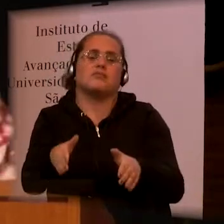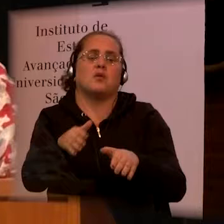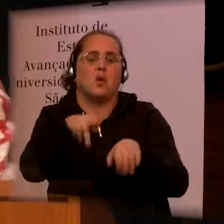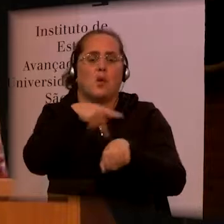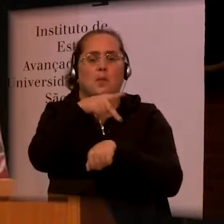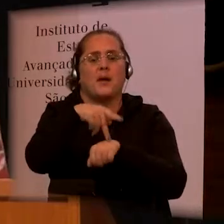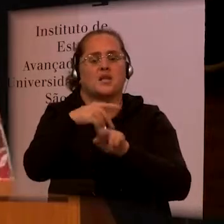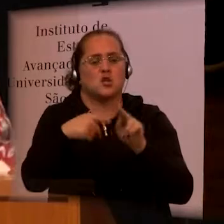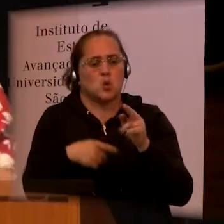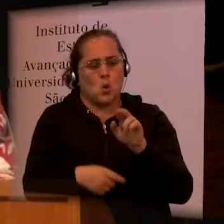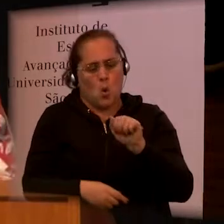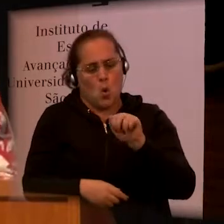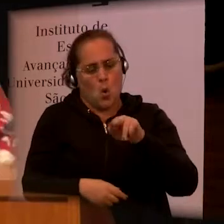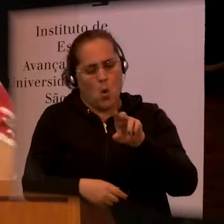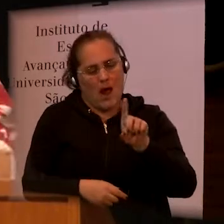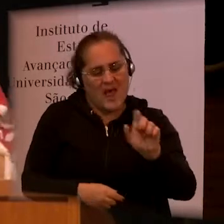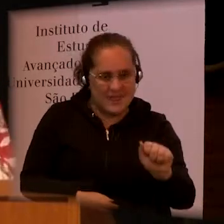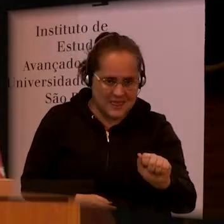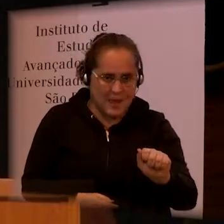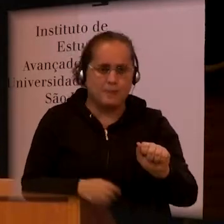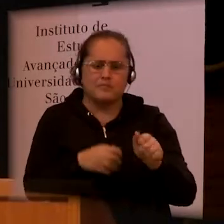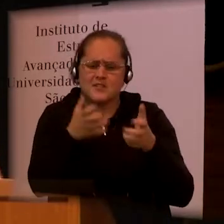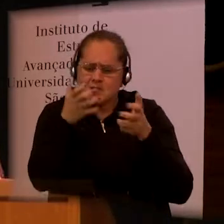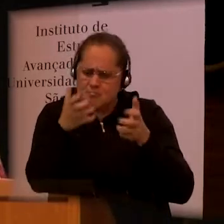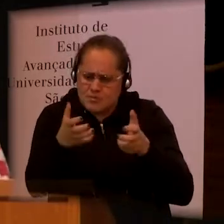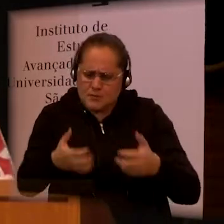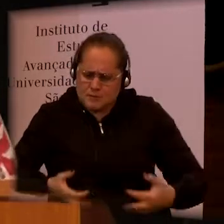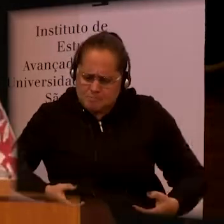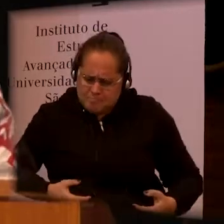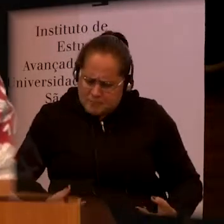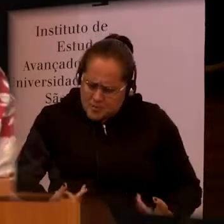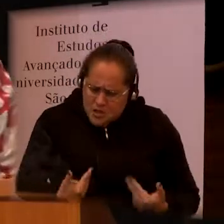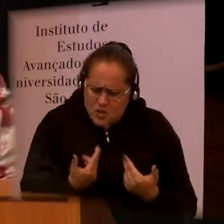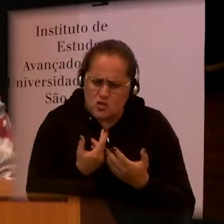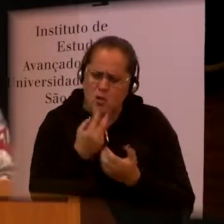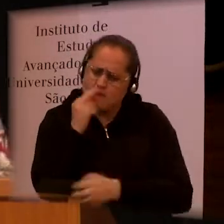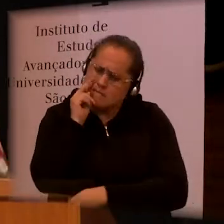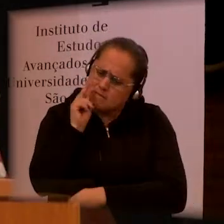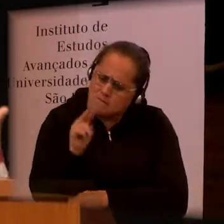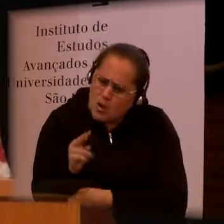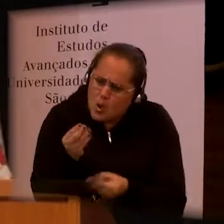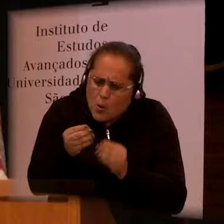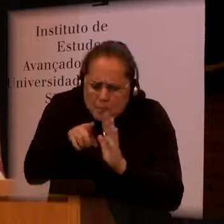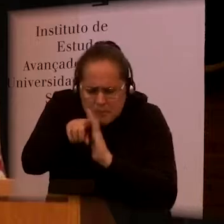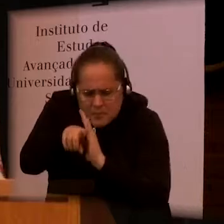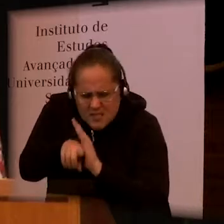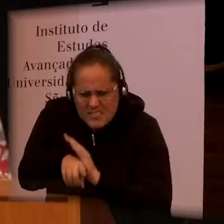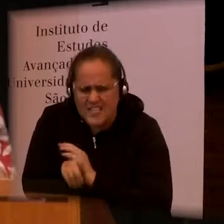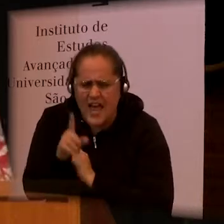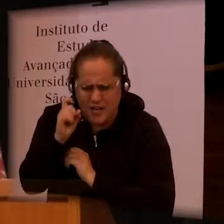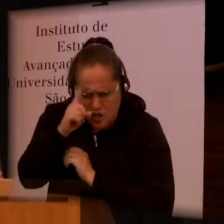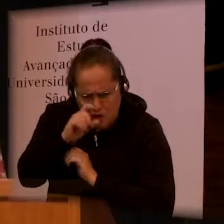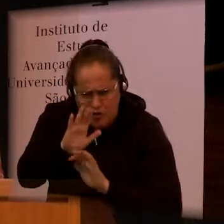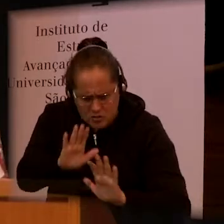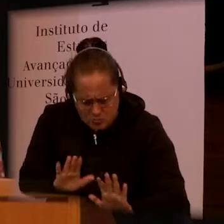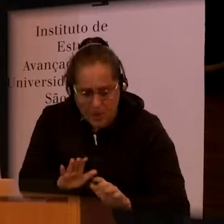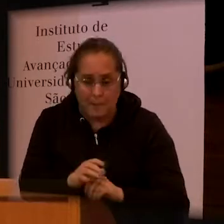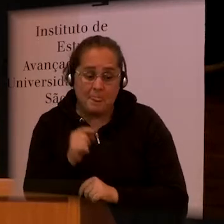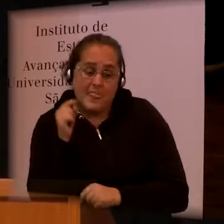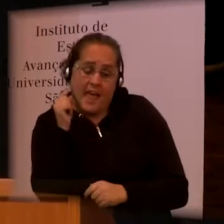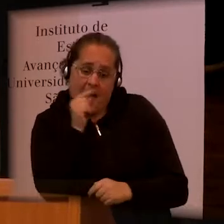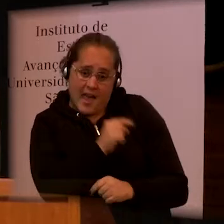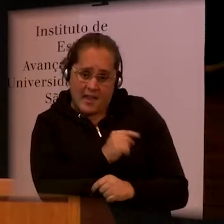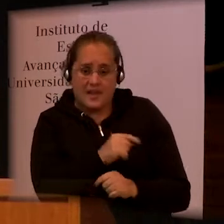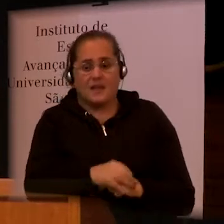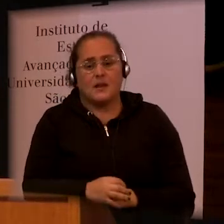cases. He wanted to go in and fix children and do the very complex things. And he was brought a whole lot of women who had six toes,